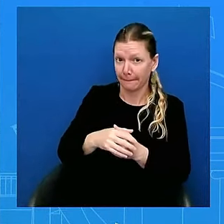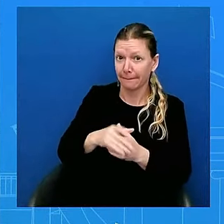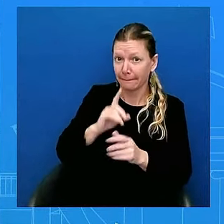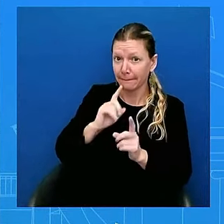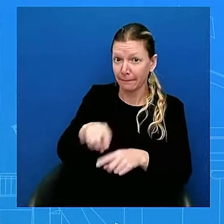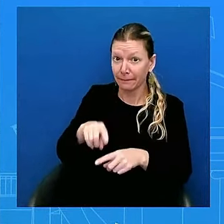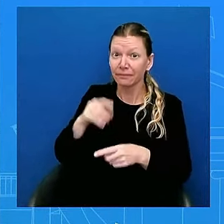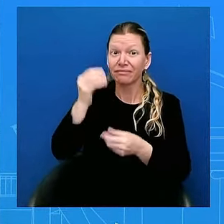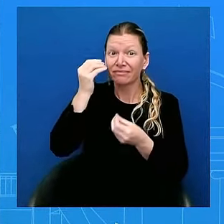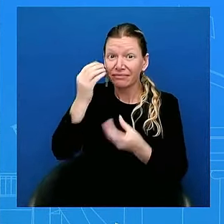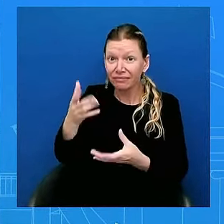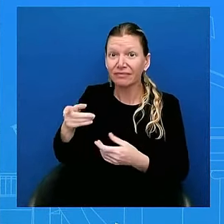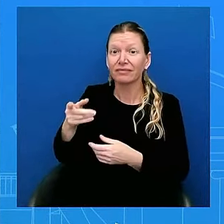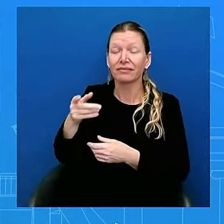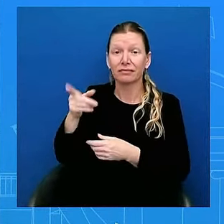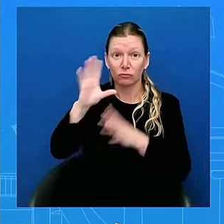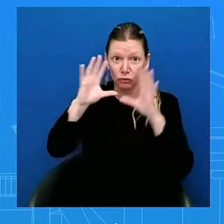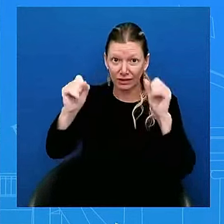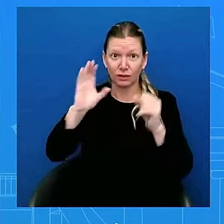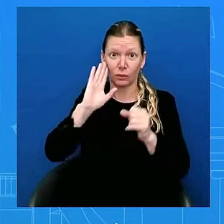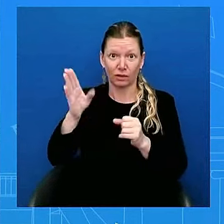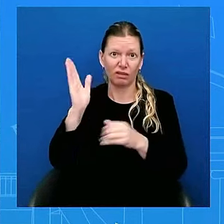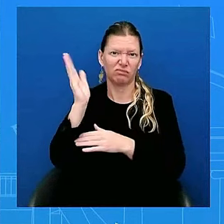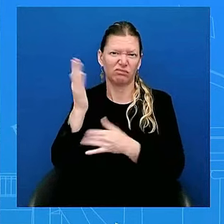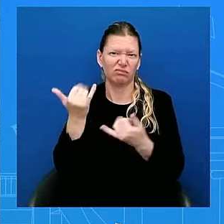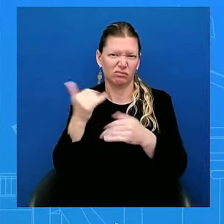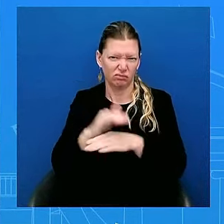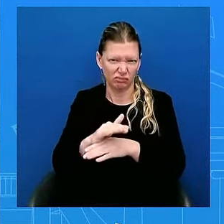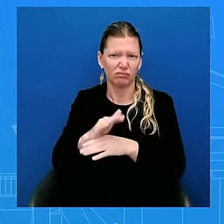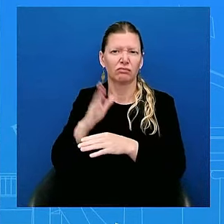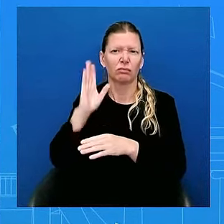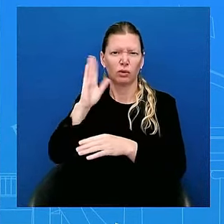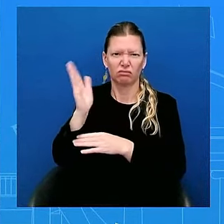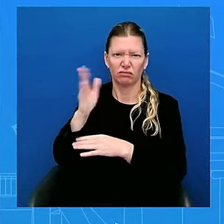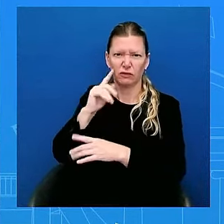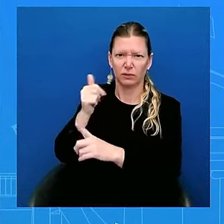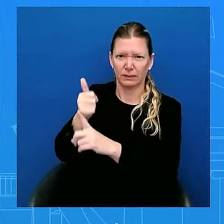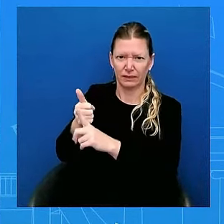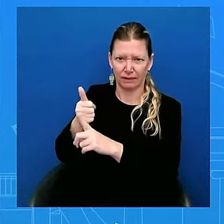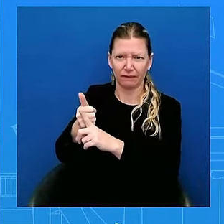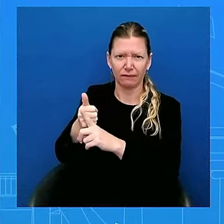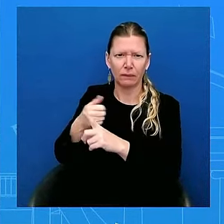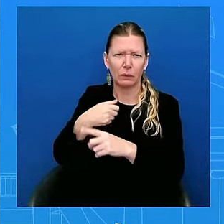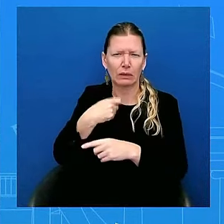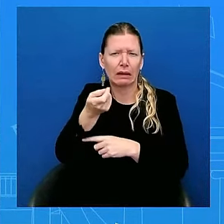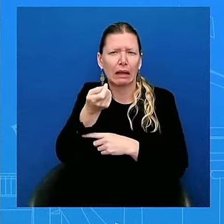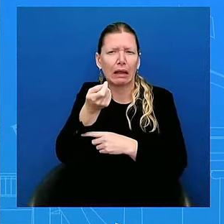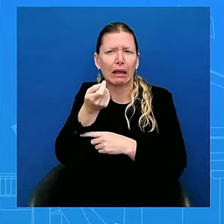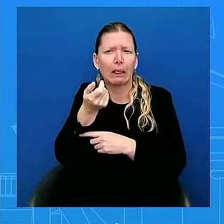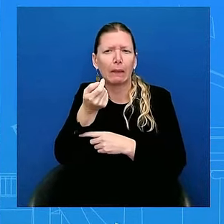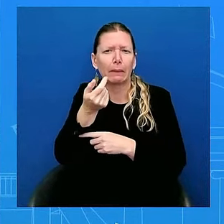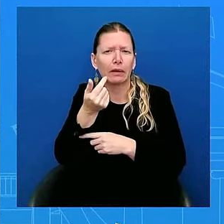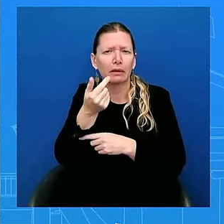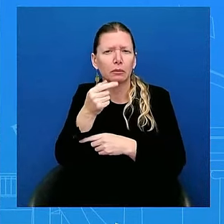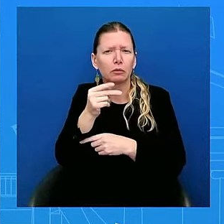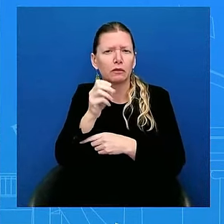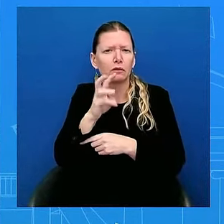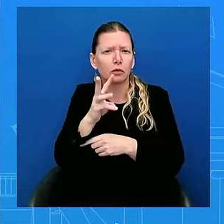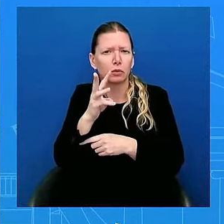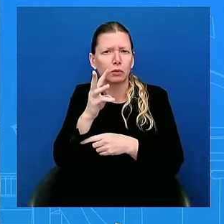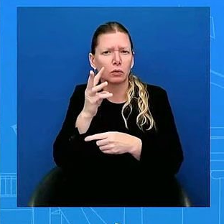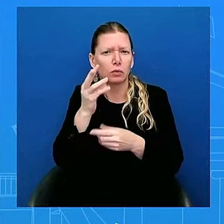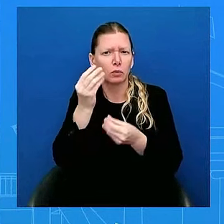And I think we gave a little bit of a tick-tock to all of you. He met with a small group of advisors